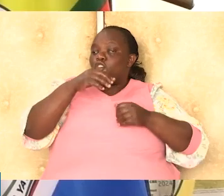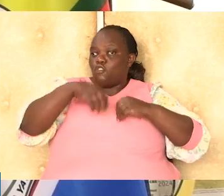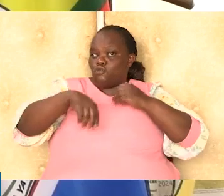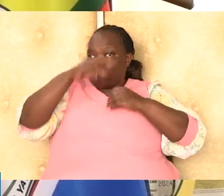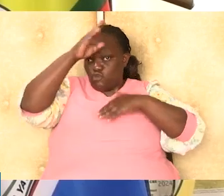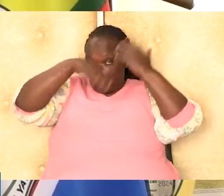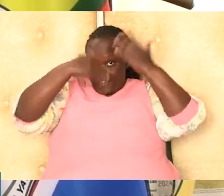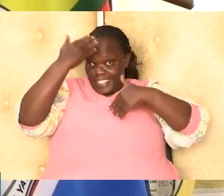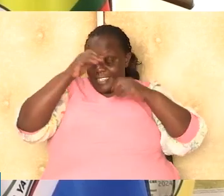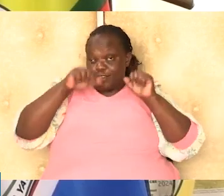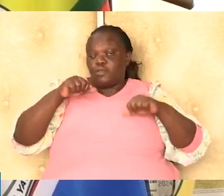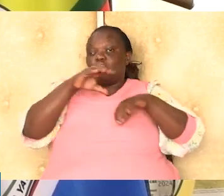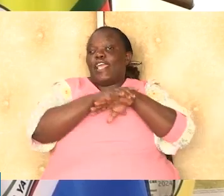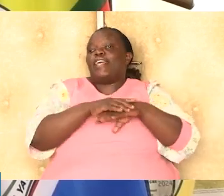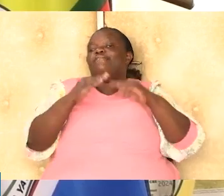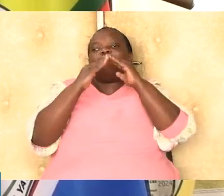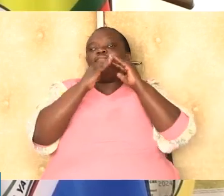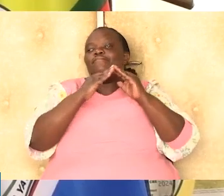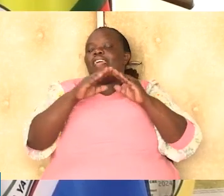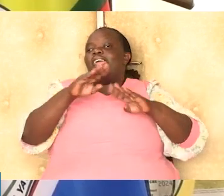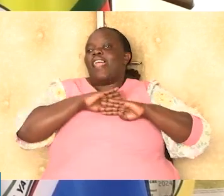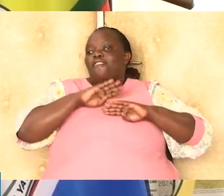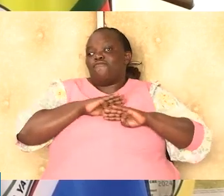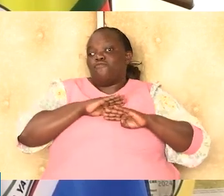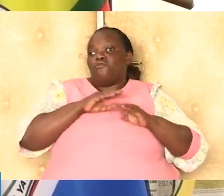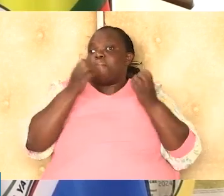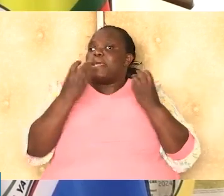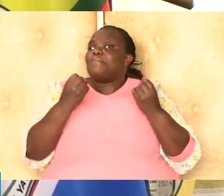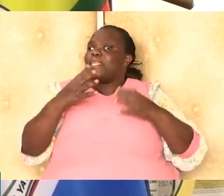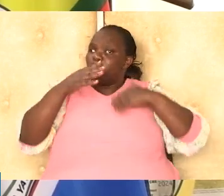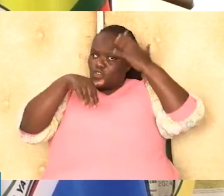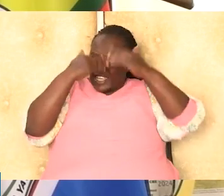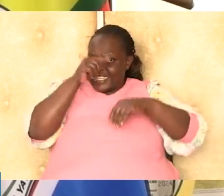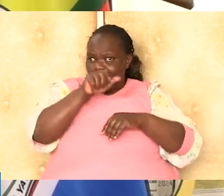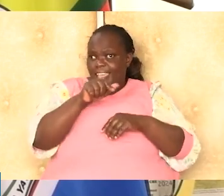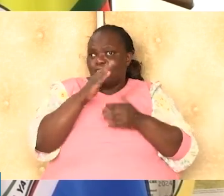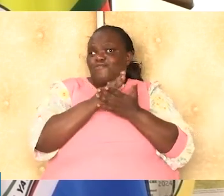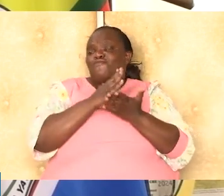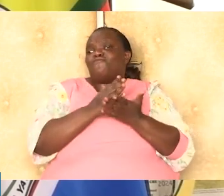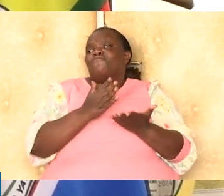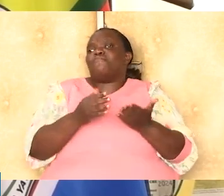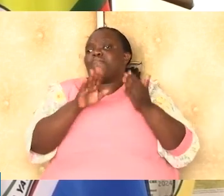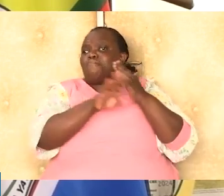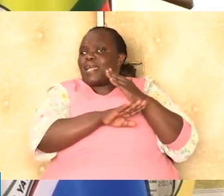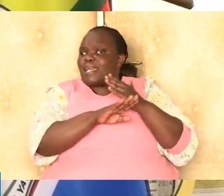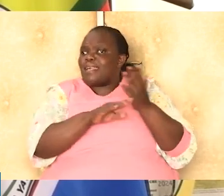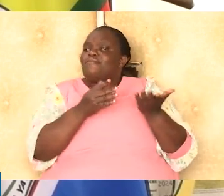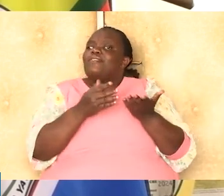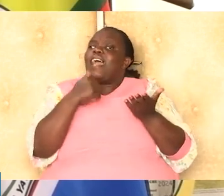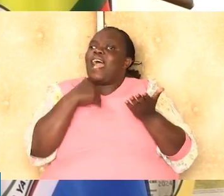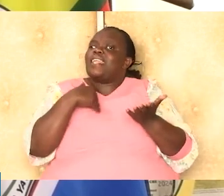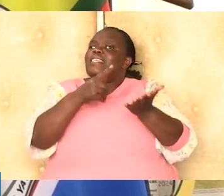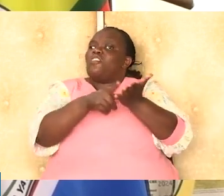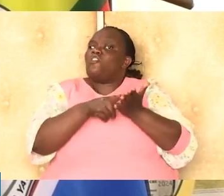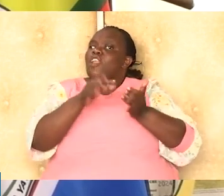and it's equitable and sustainable because currently most of our universities are almost insolvent. are bankrupt. And they had a